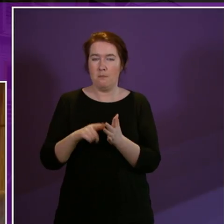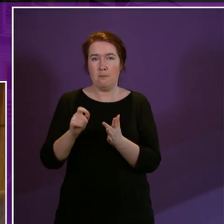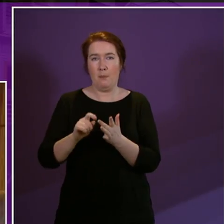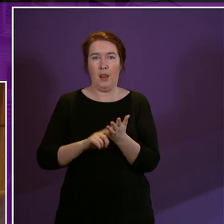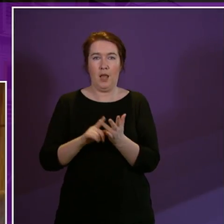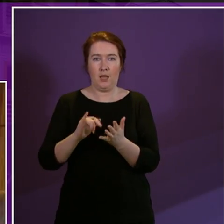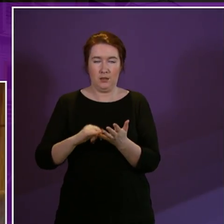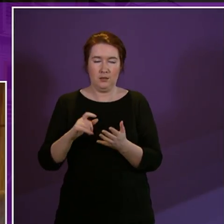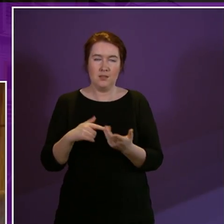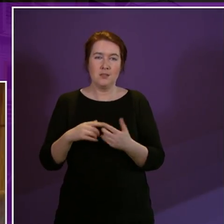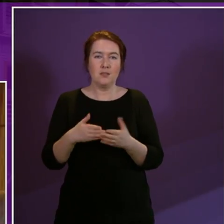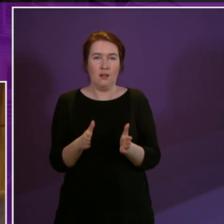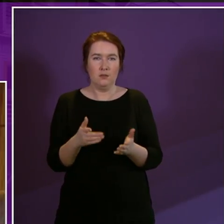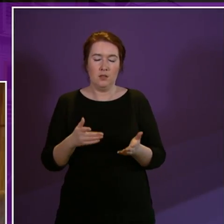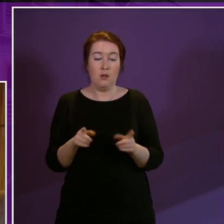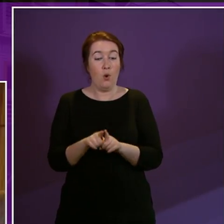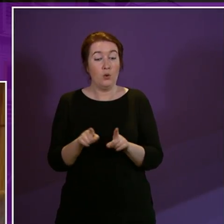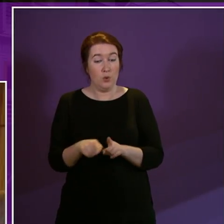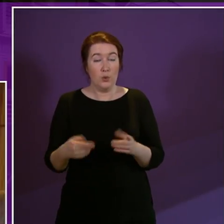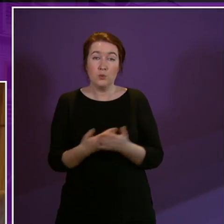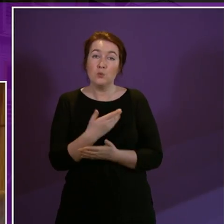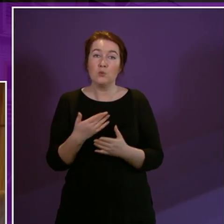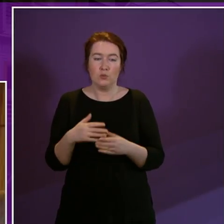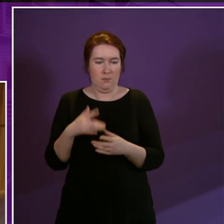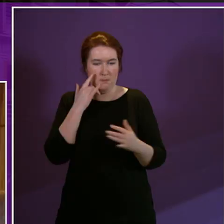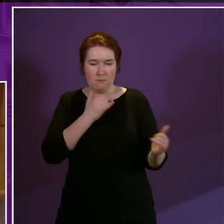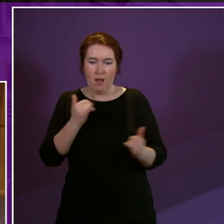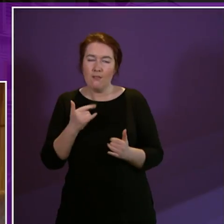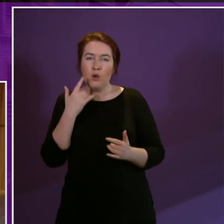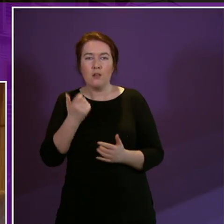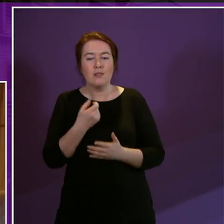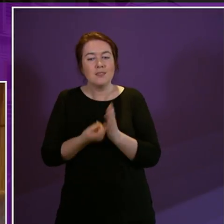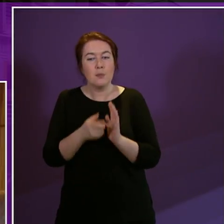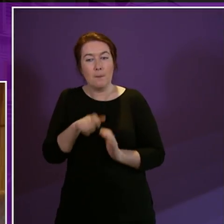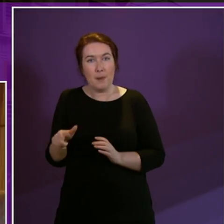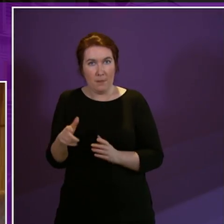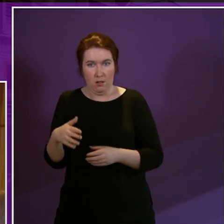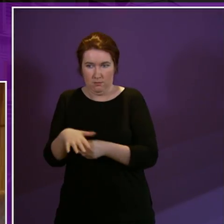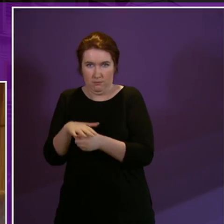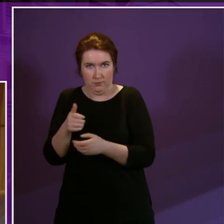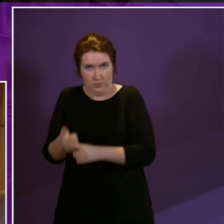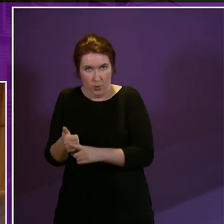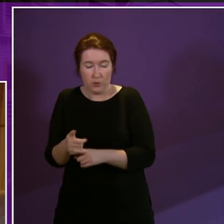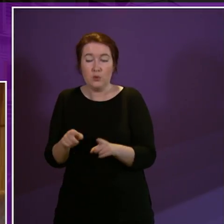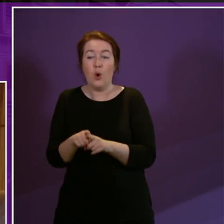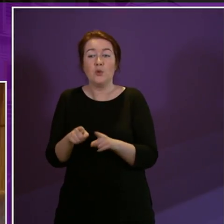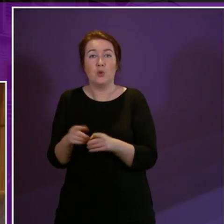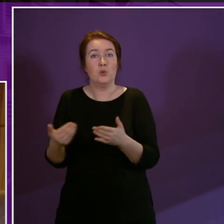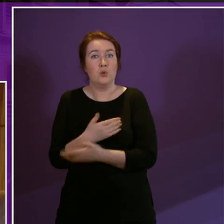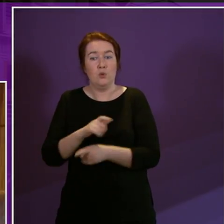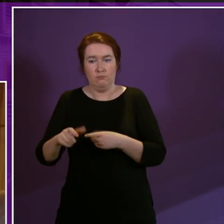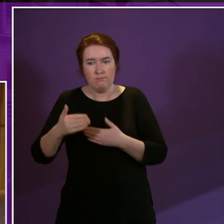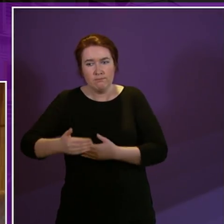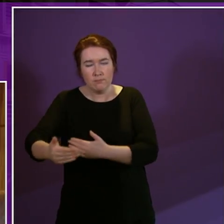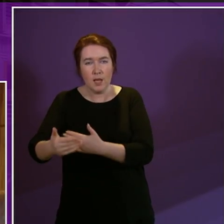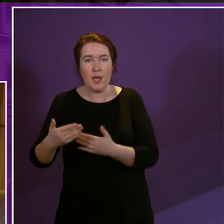a work experience scheme for young disabled people helping them to adjust when they find work there will be employability programs to help people